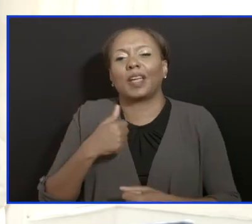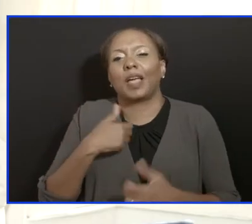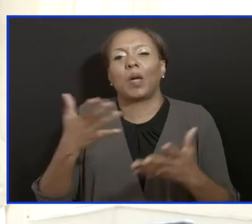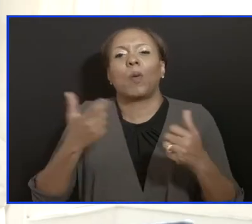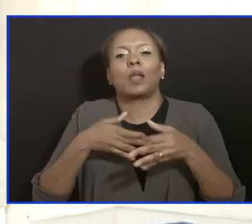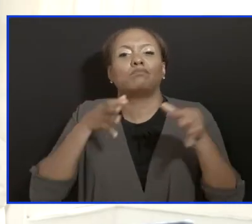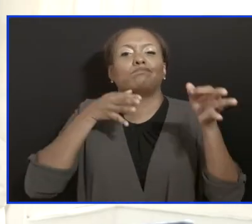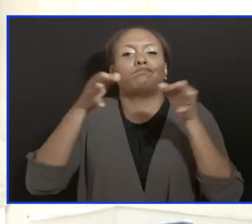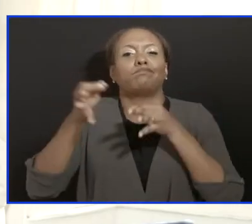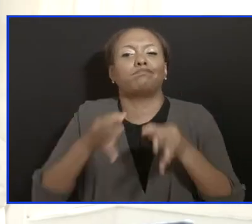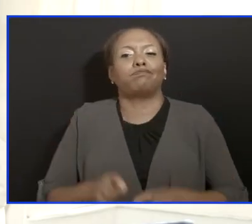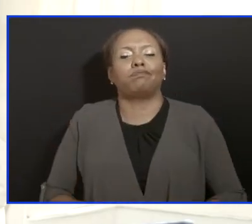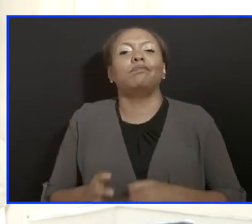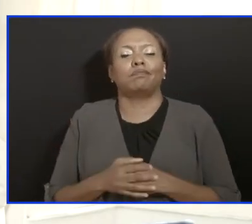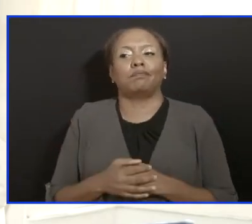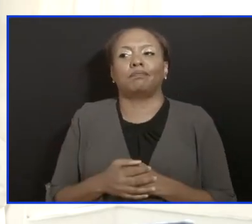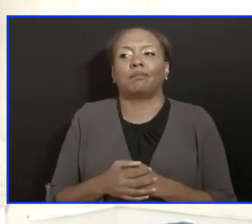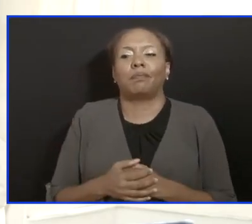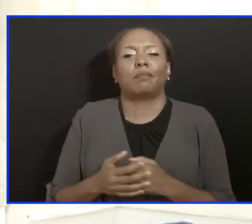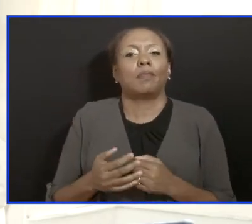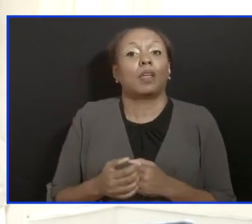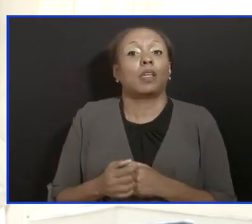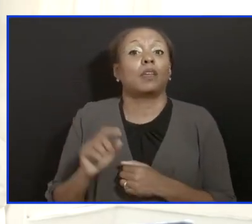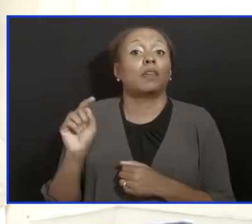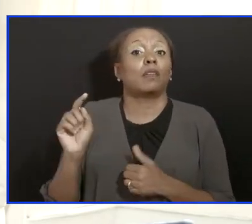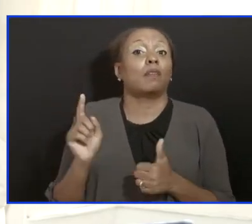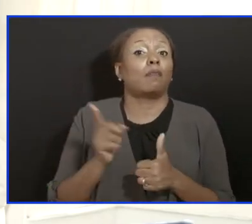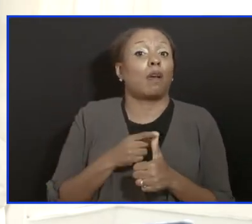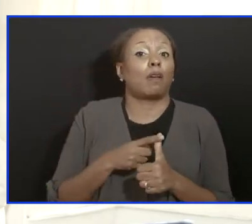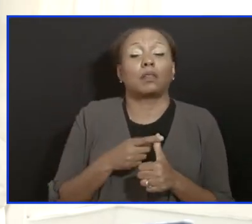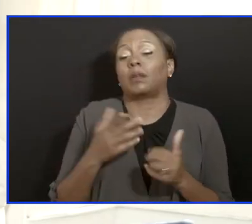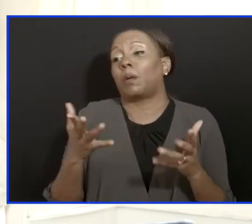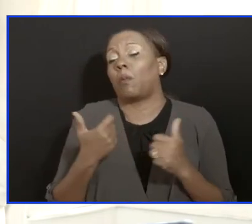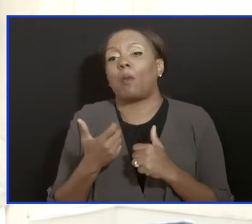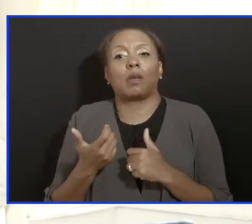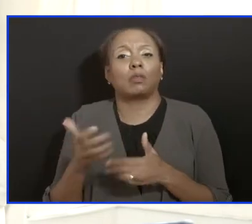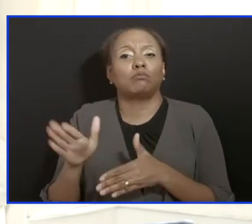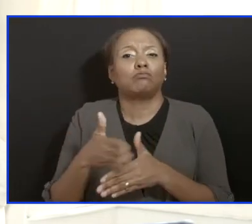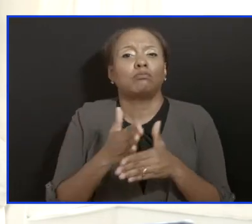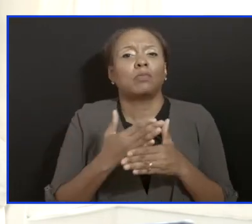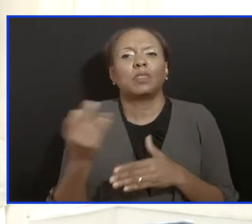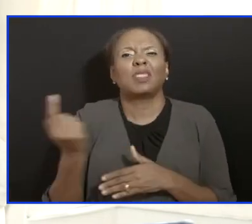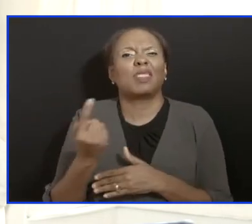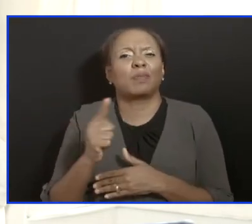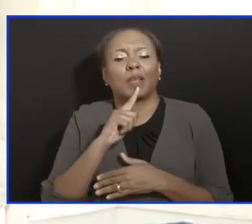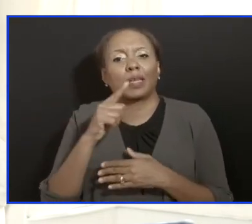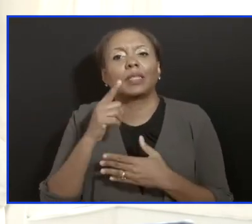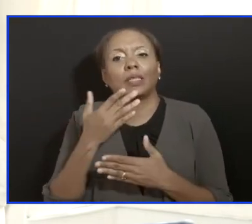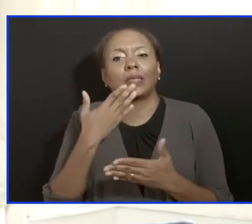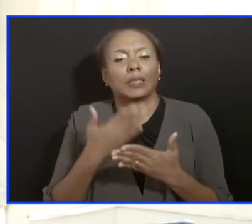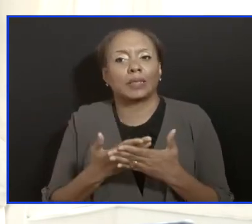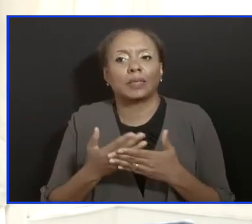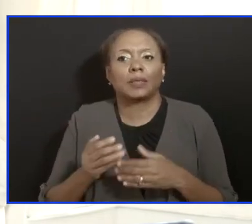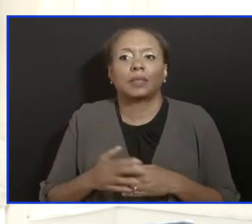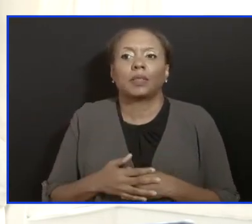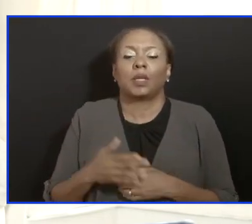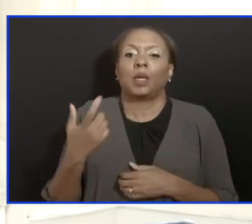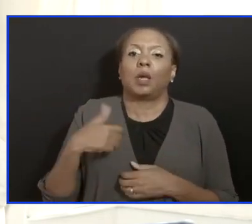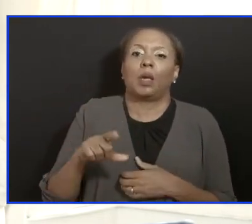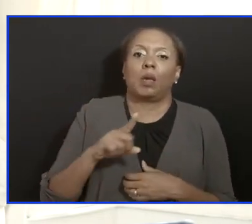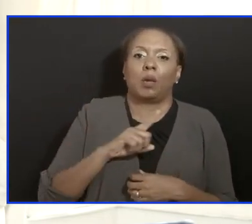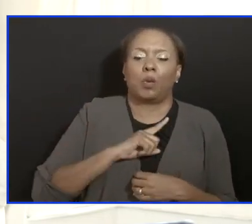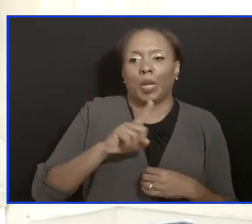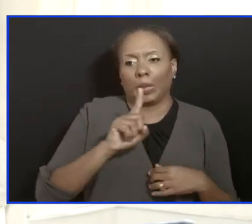start off with something that is very encouraging. And that is that over the last few weeks, we were able to go in one nursing home